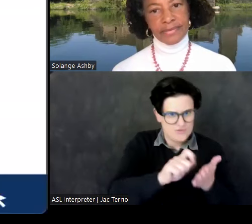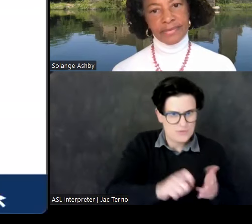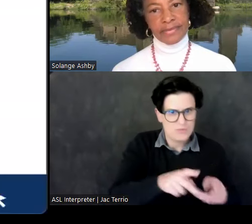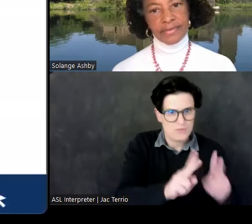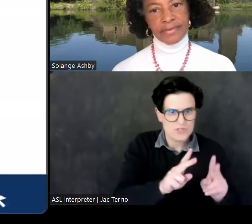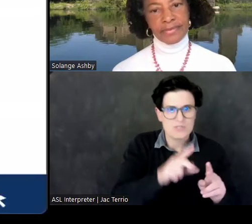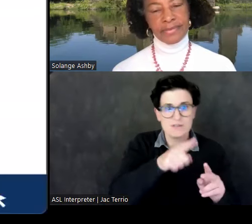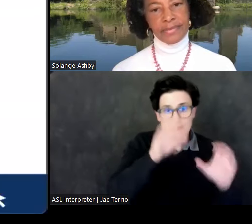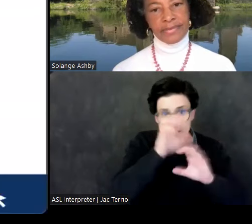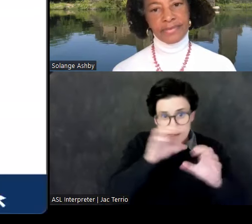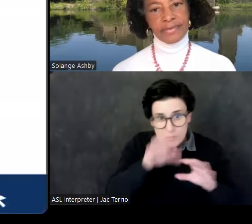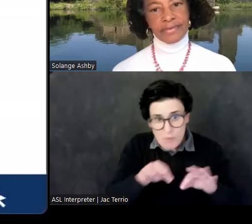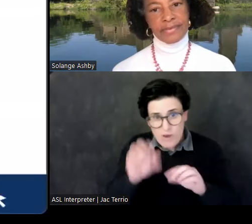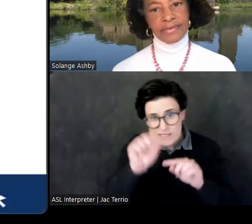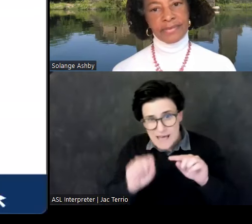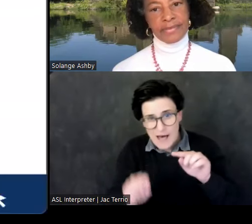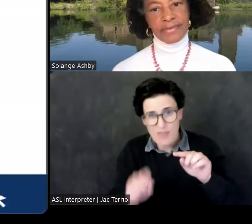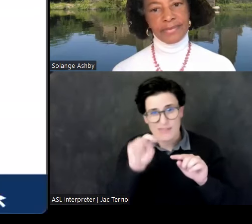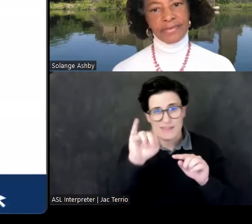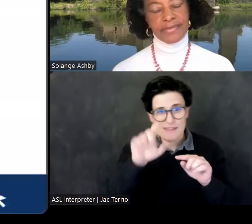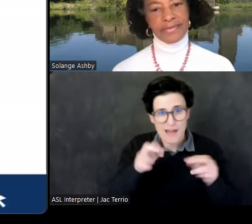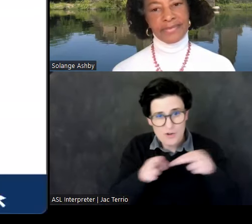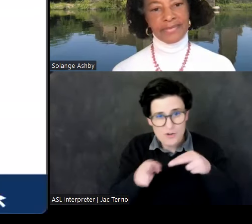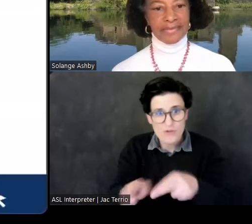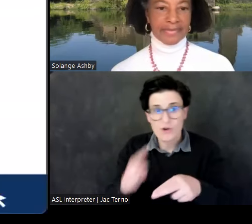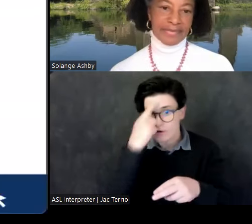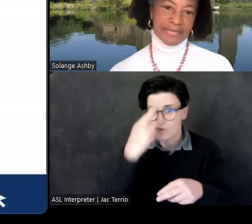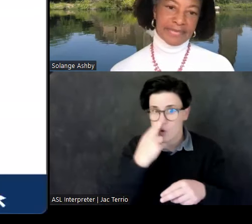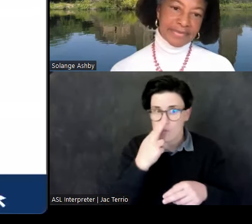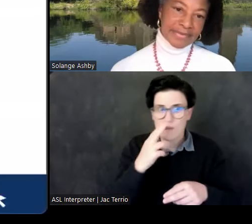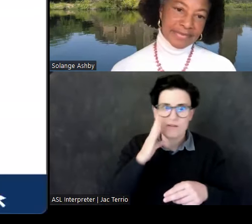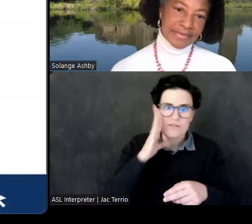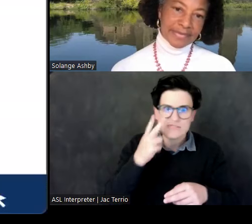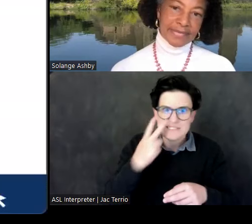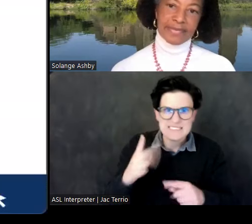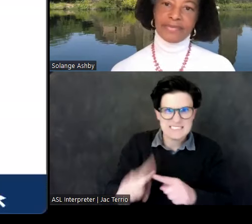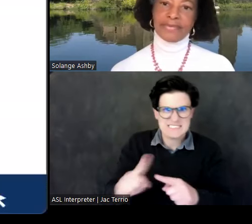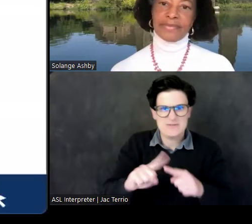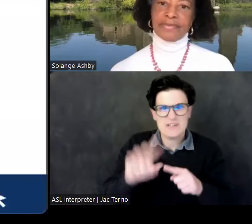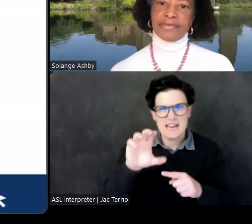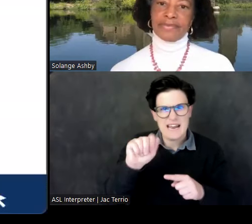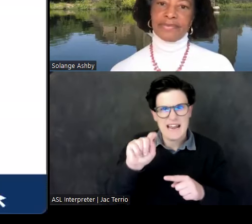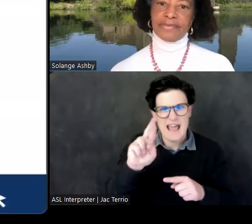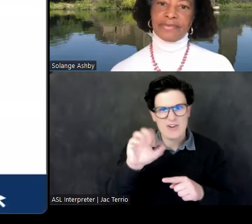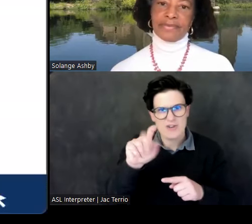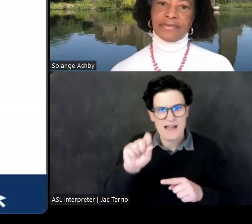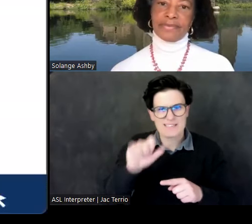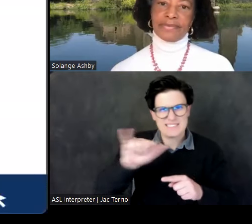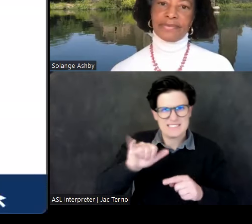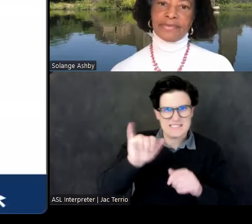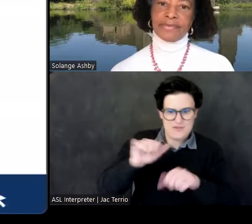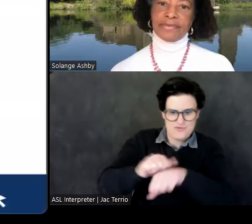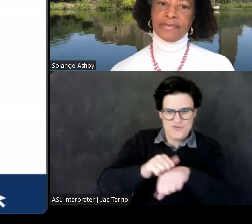cataracts of the Nile, those are rocky shallows that sometimes run like rapids, and which apparently served as an effective boundary between